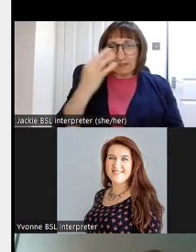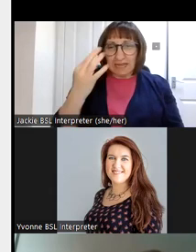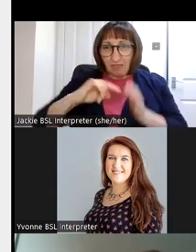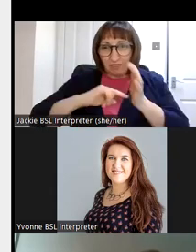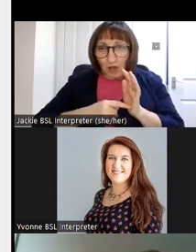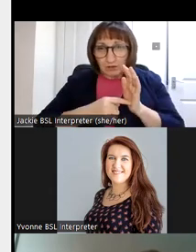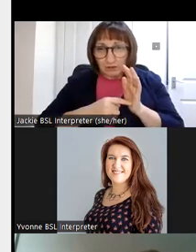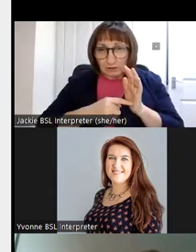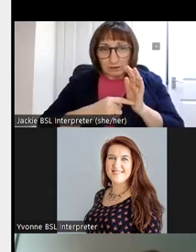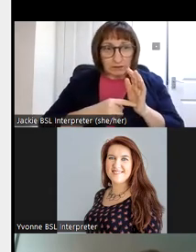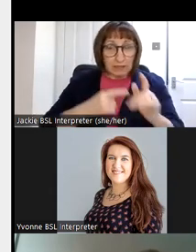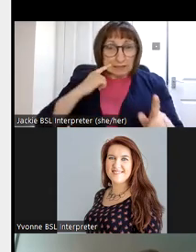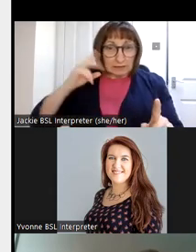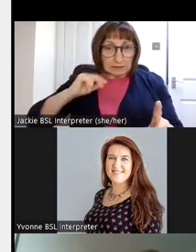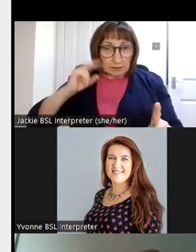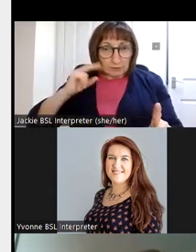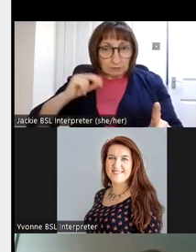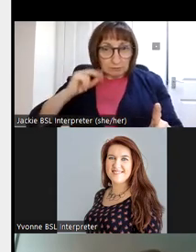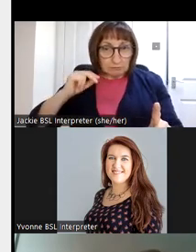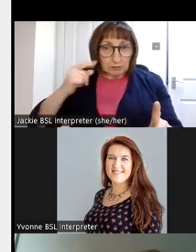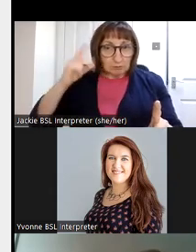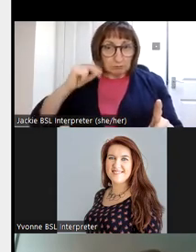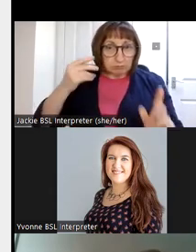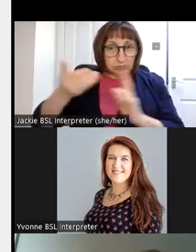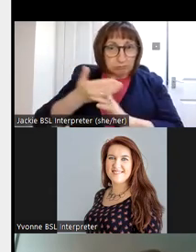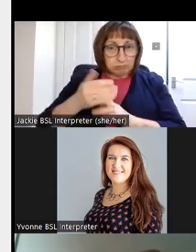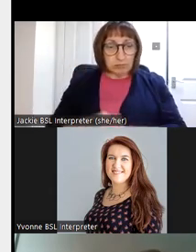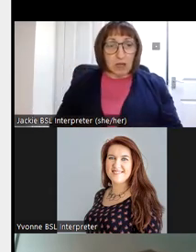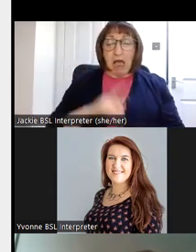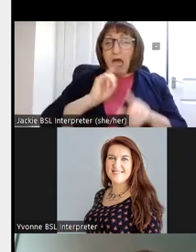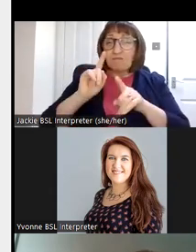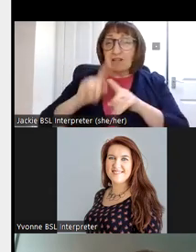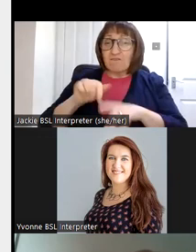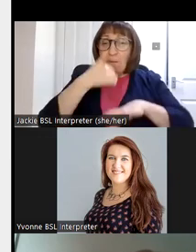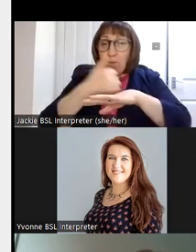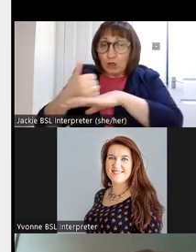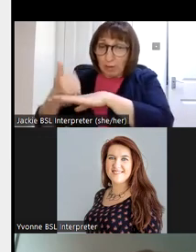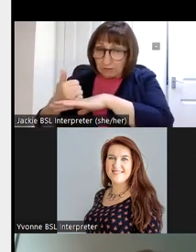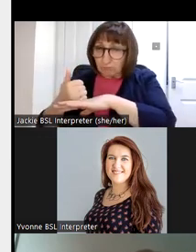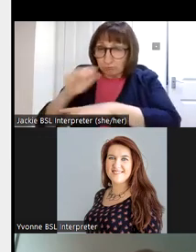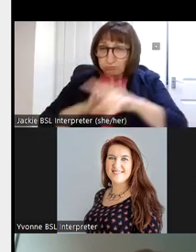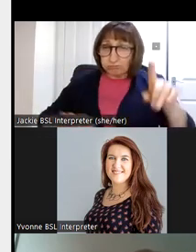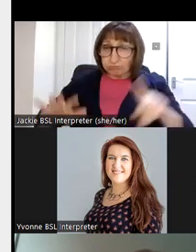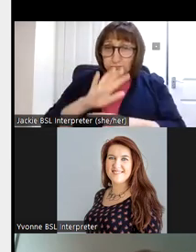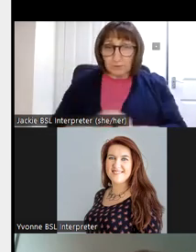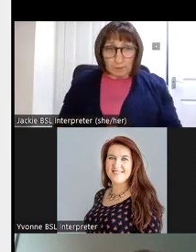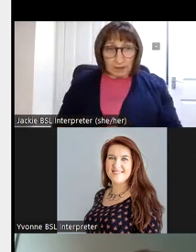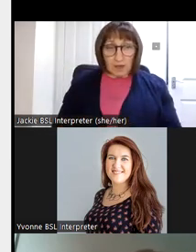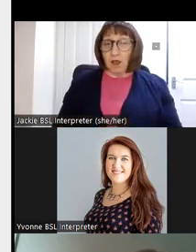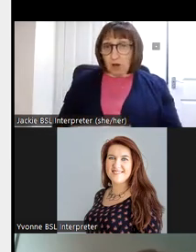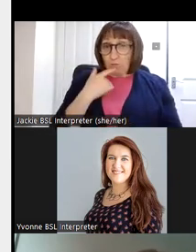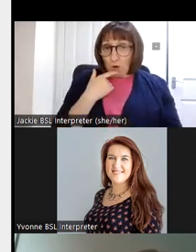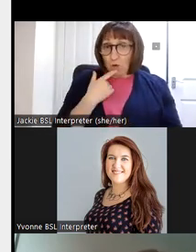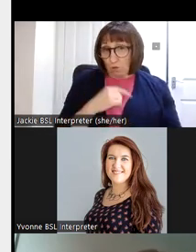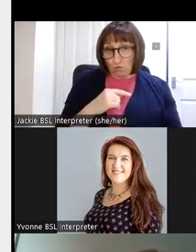monuments uh um the yeah recorded archaeological